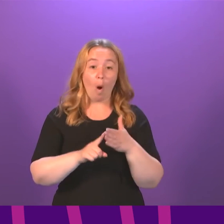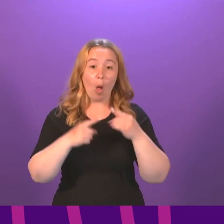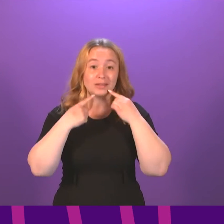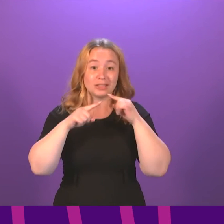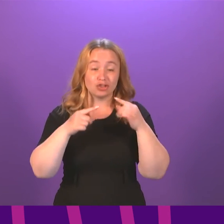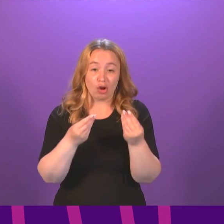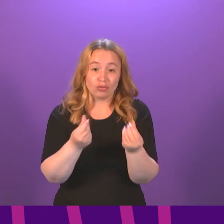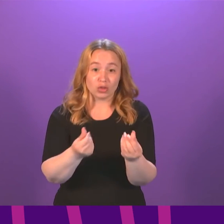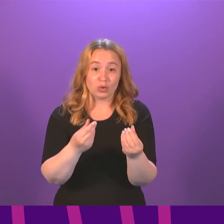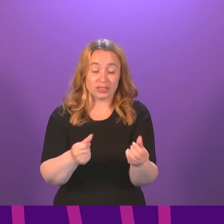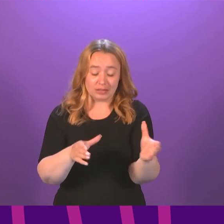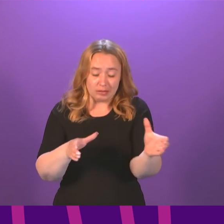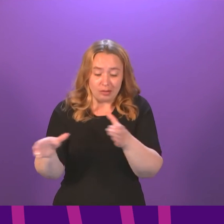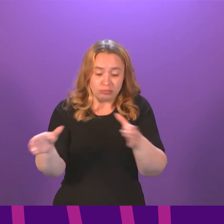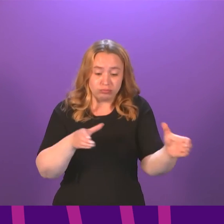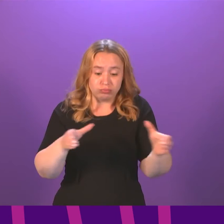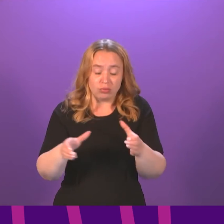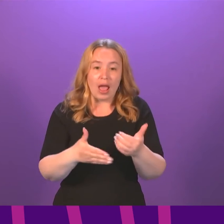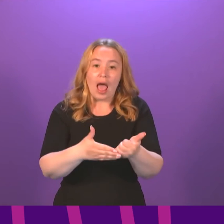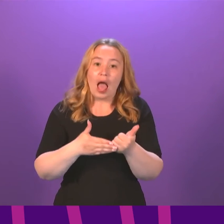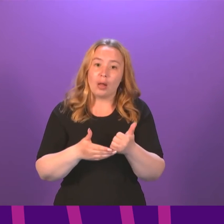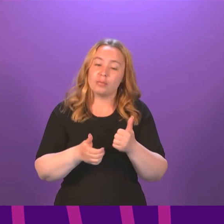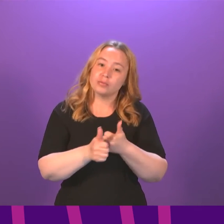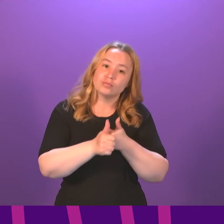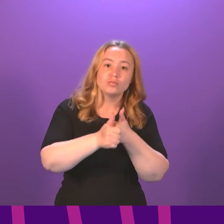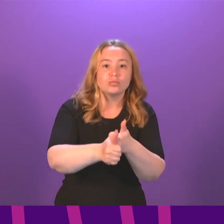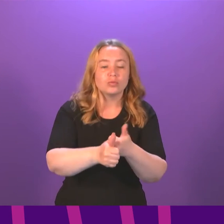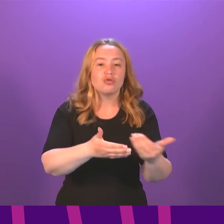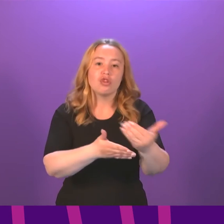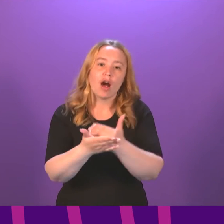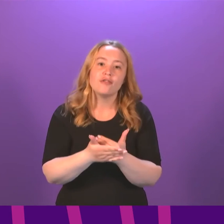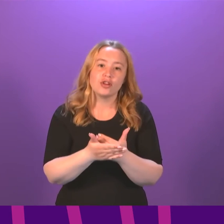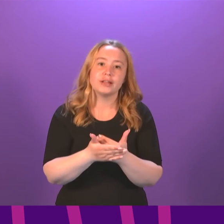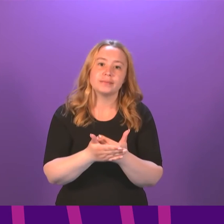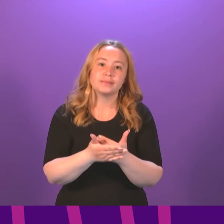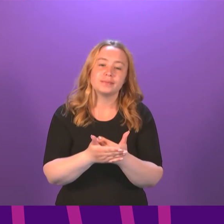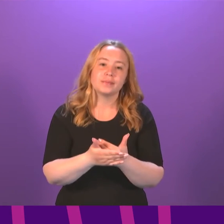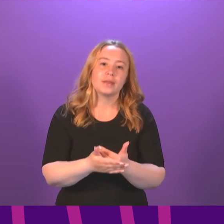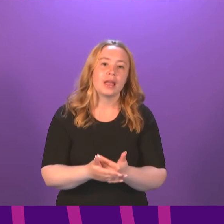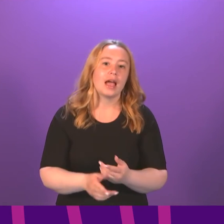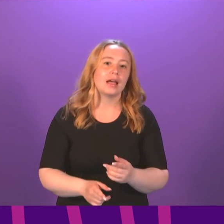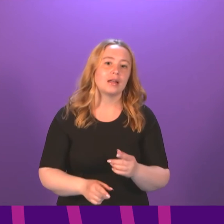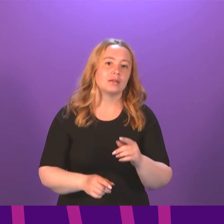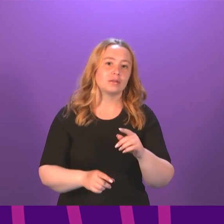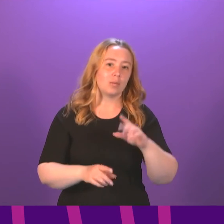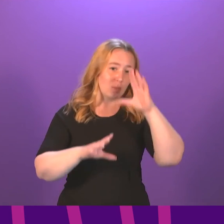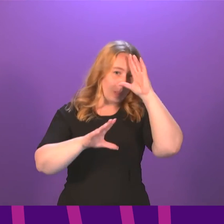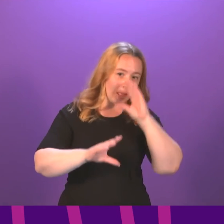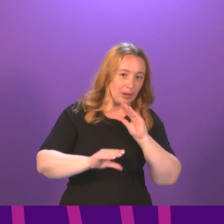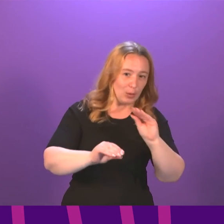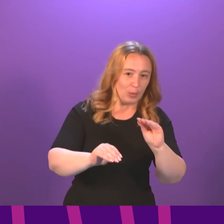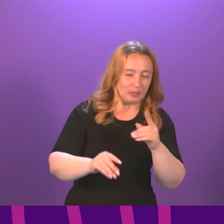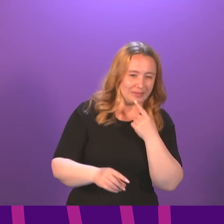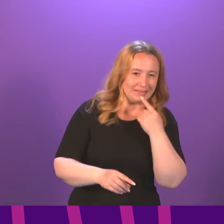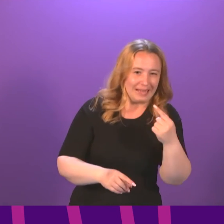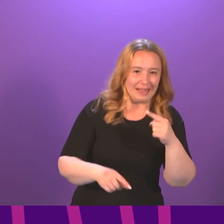our disposal to support education recovery. And therefore, and I'll come on to say in a moment why I'm couching it in this way, I